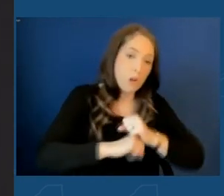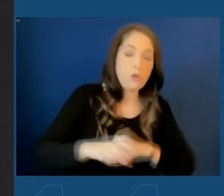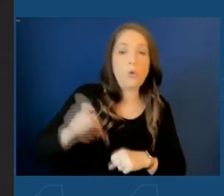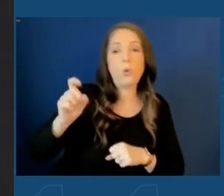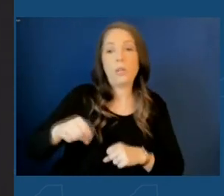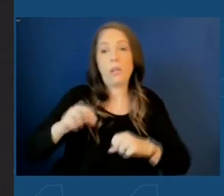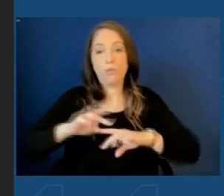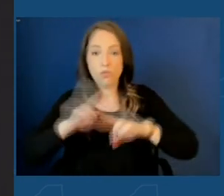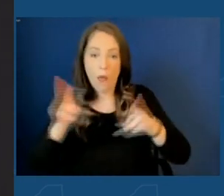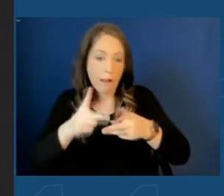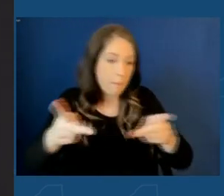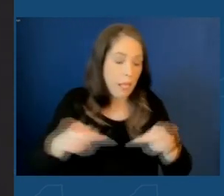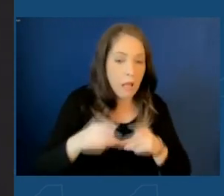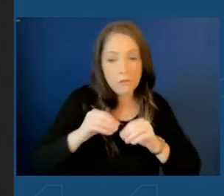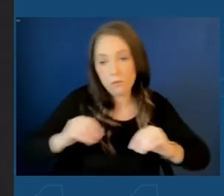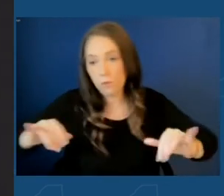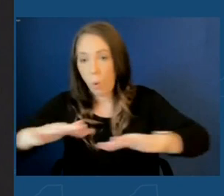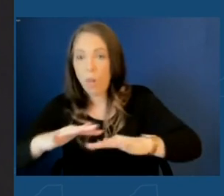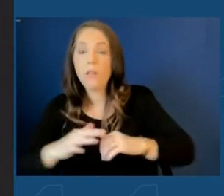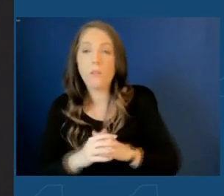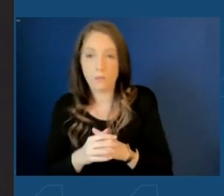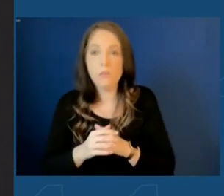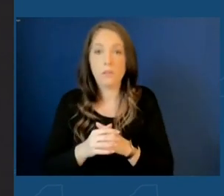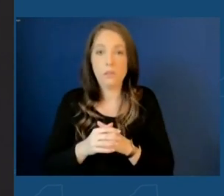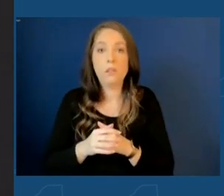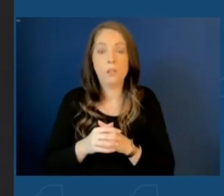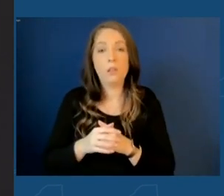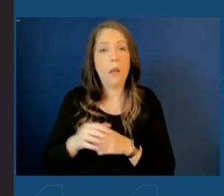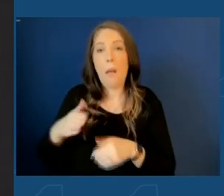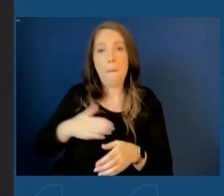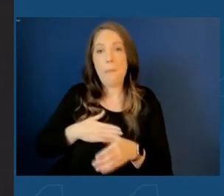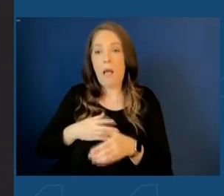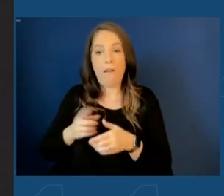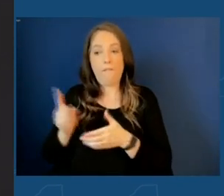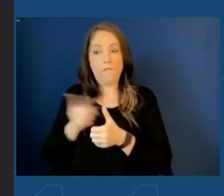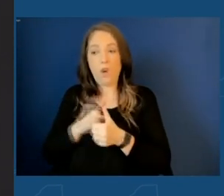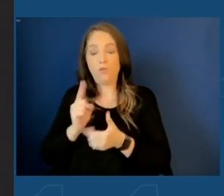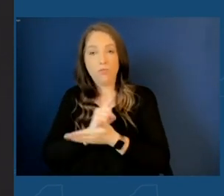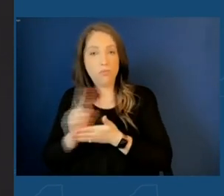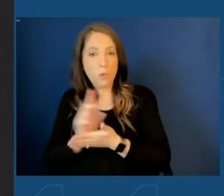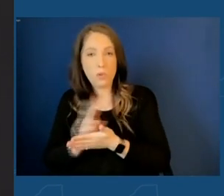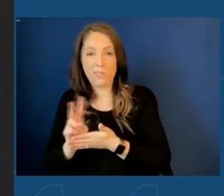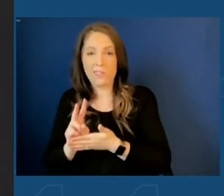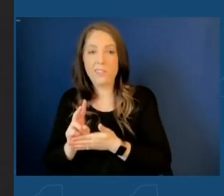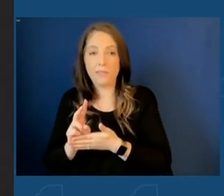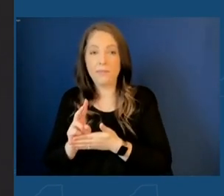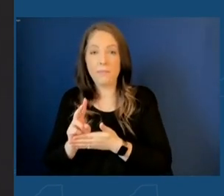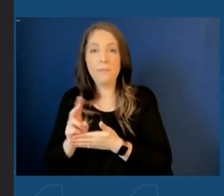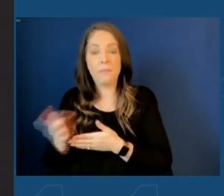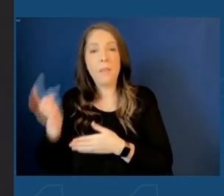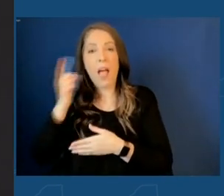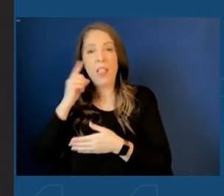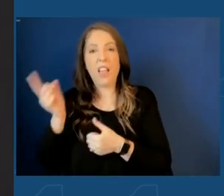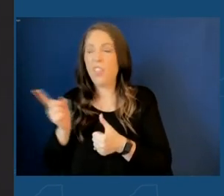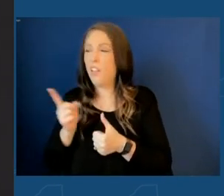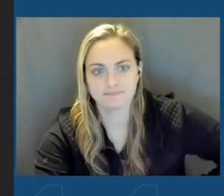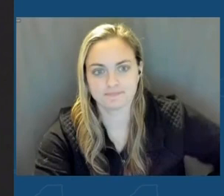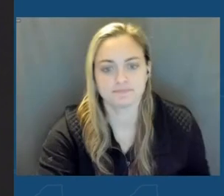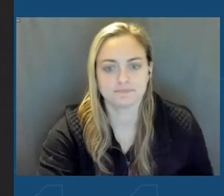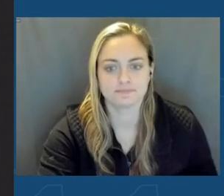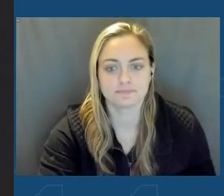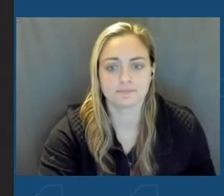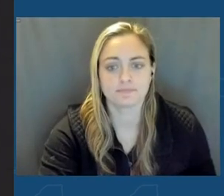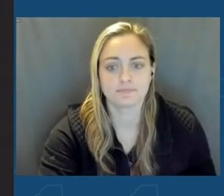sites. And very early on, literally my first weeks as governor, I think my first official meeting, went into my nice fancy